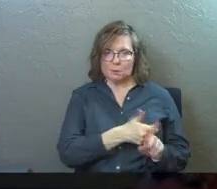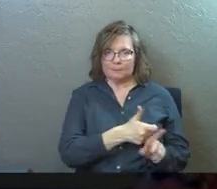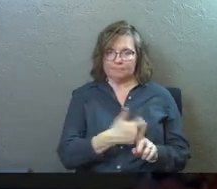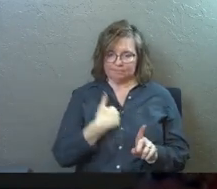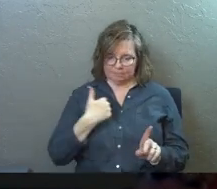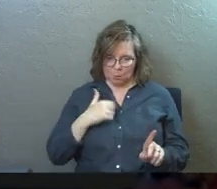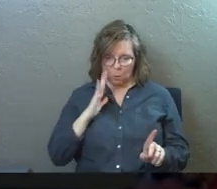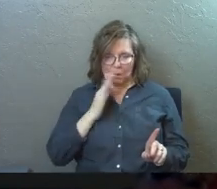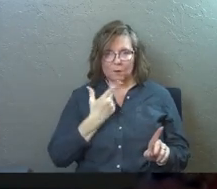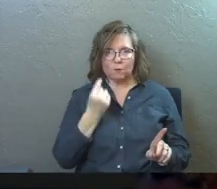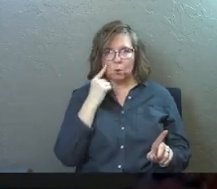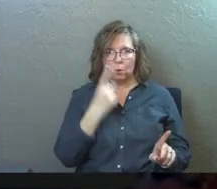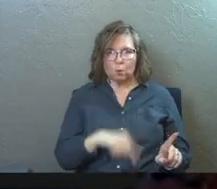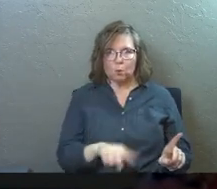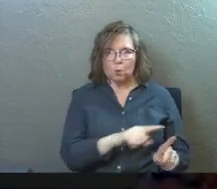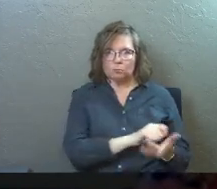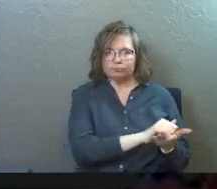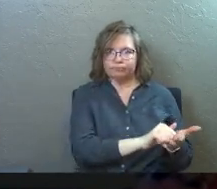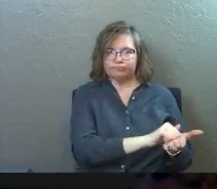disciples.